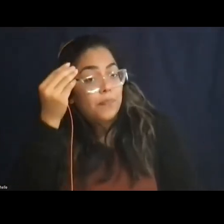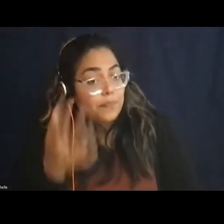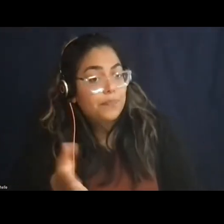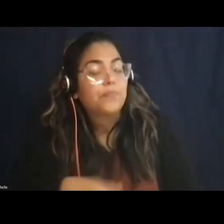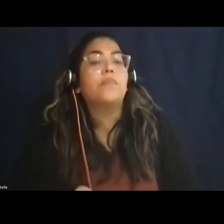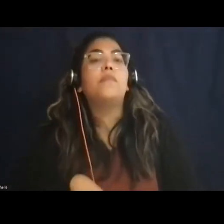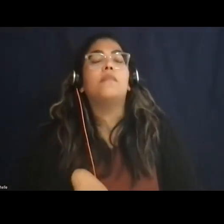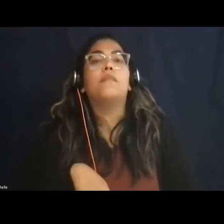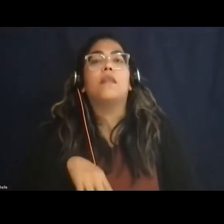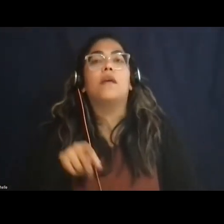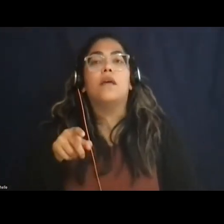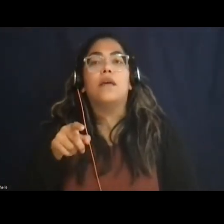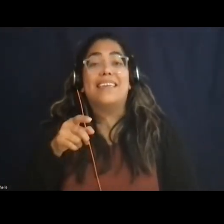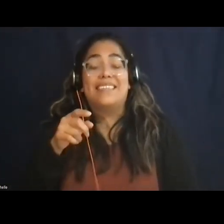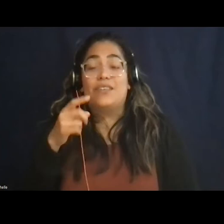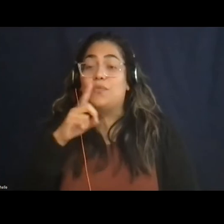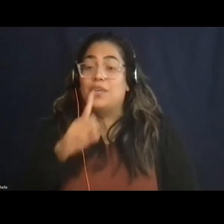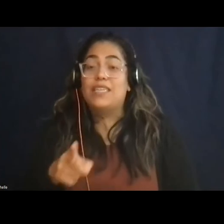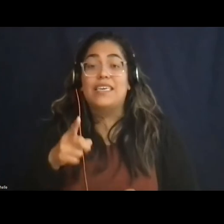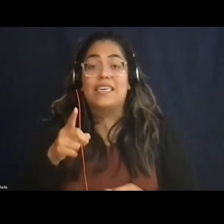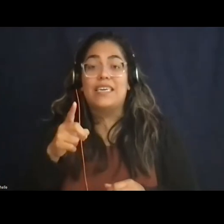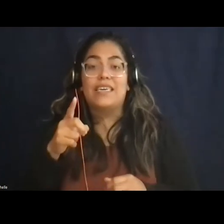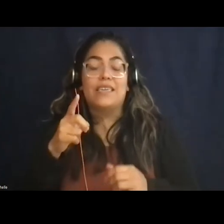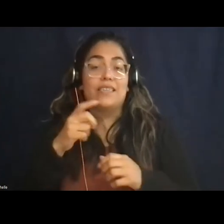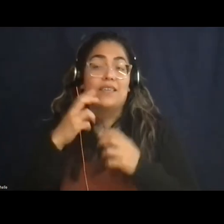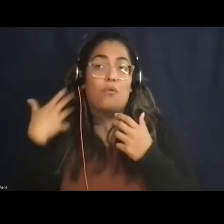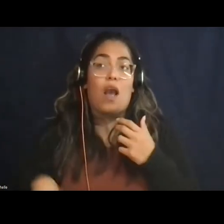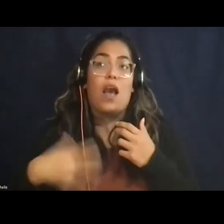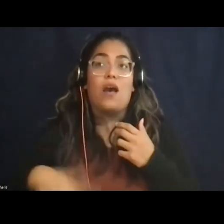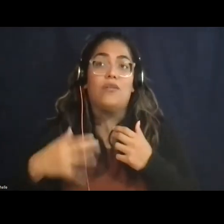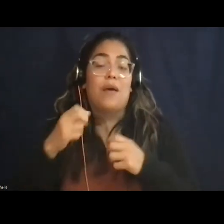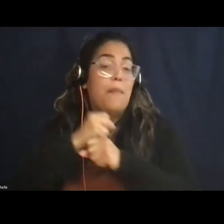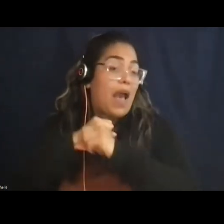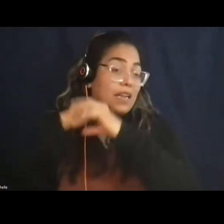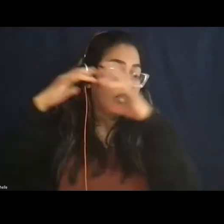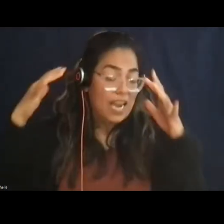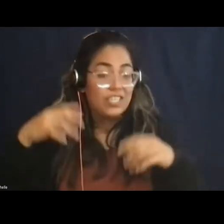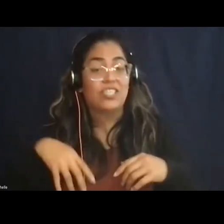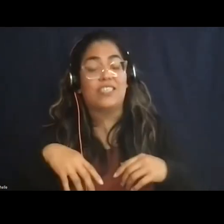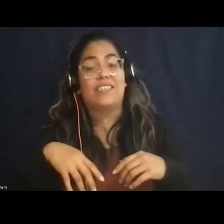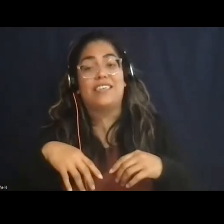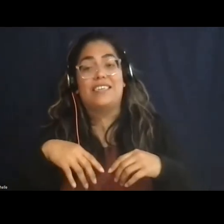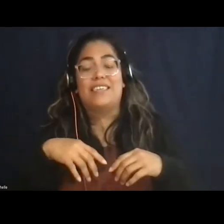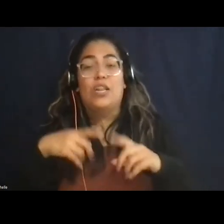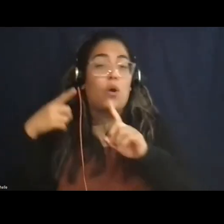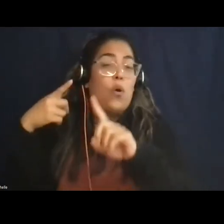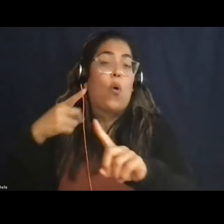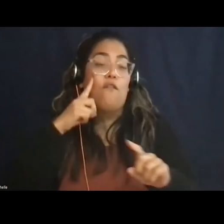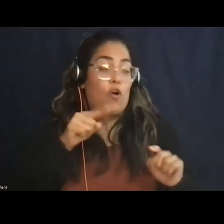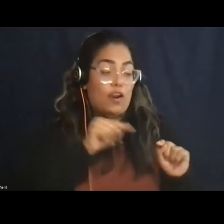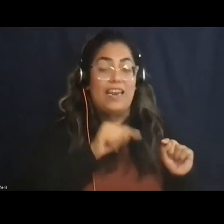under just the amazing imagination and brilliance of Liz Putman as a student,